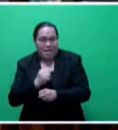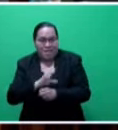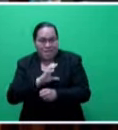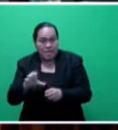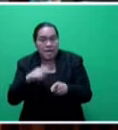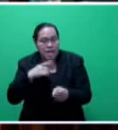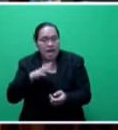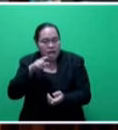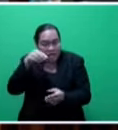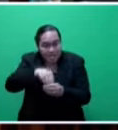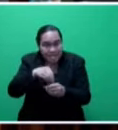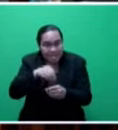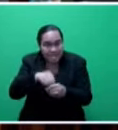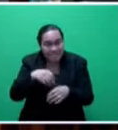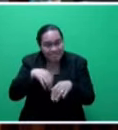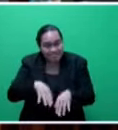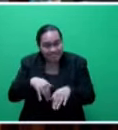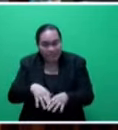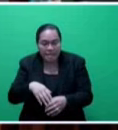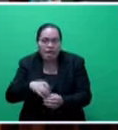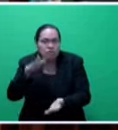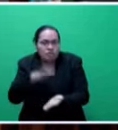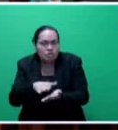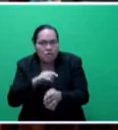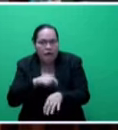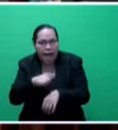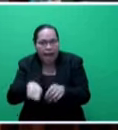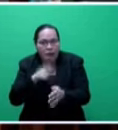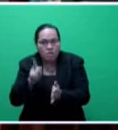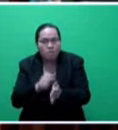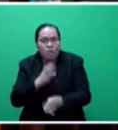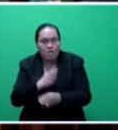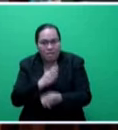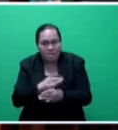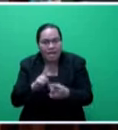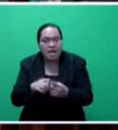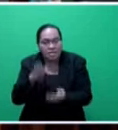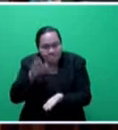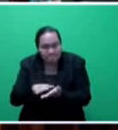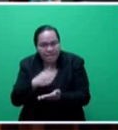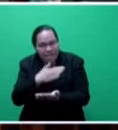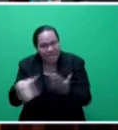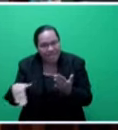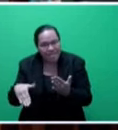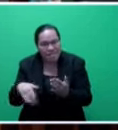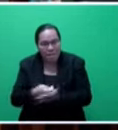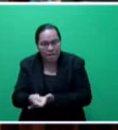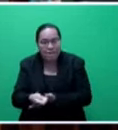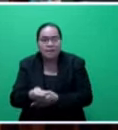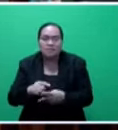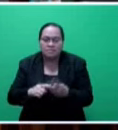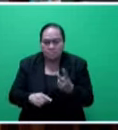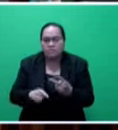work and also the rate at which they are paid. So these are the issues that the Honourable Minister should, Mr.